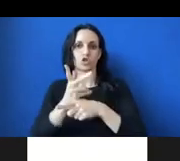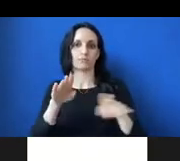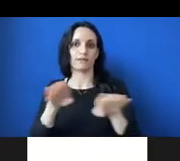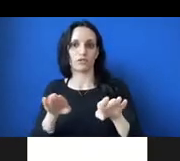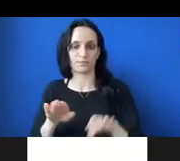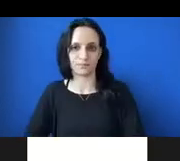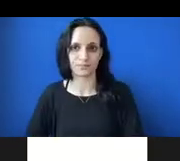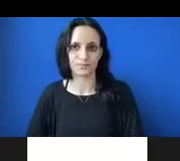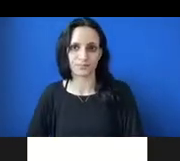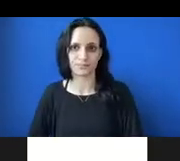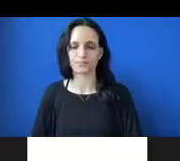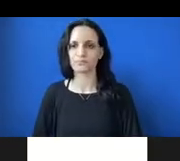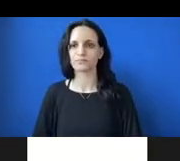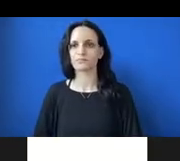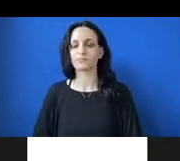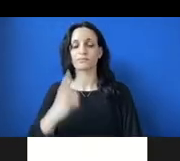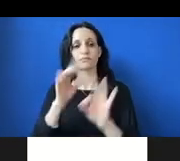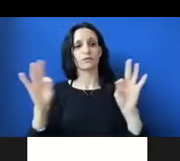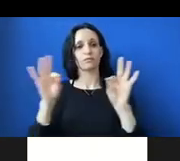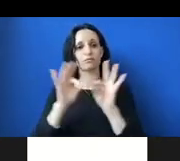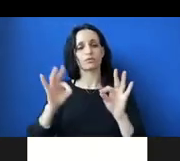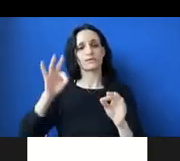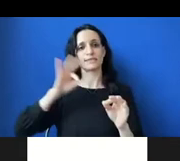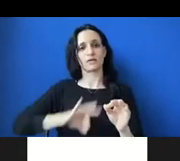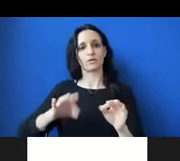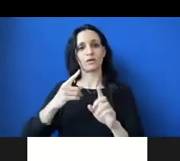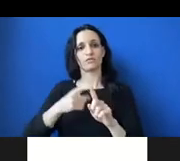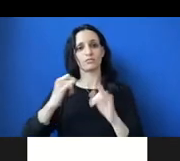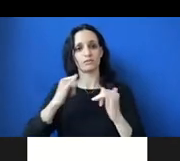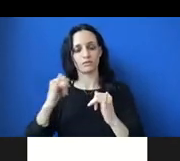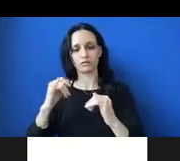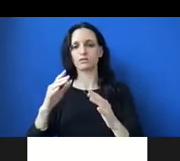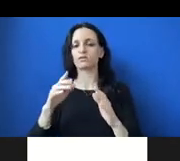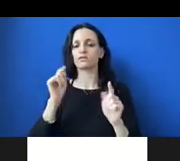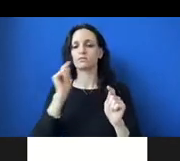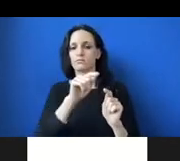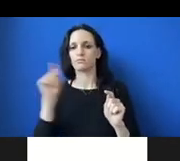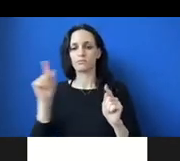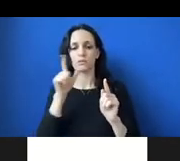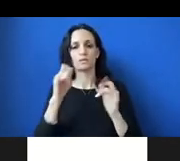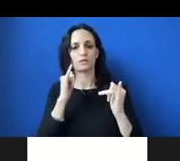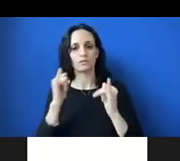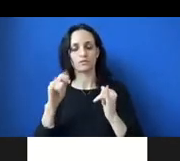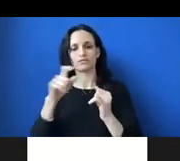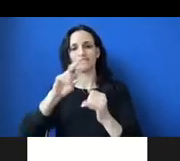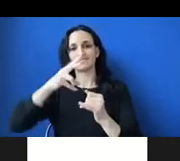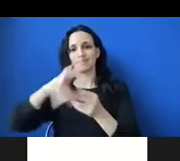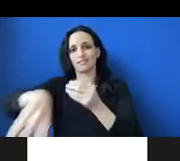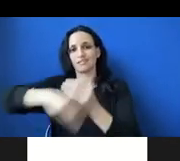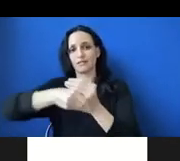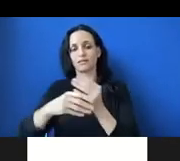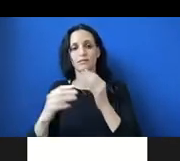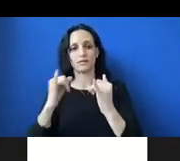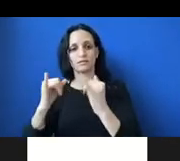Um, so I think an important takeaway is that the interviewees from the supplemental interviews were hopeful that some of these dating,